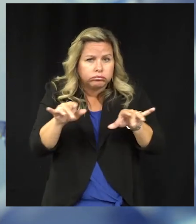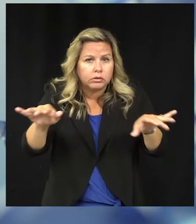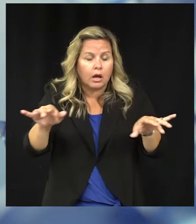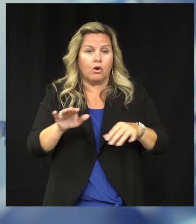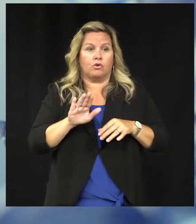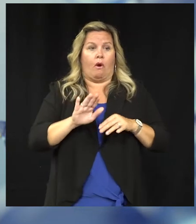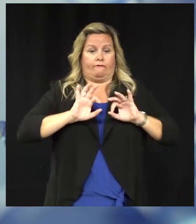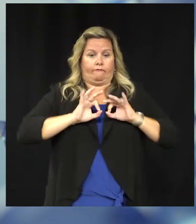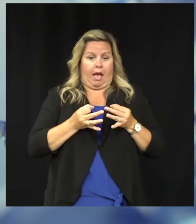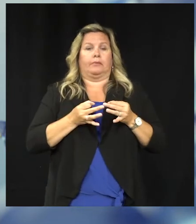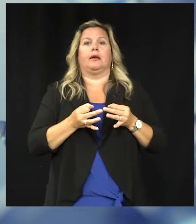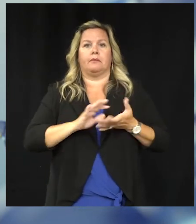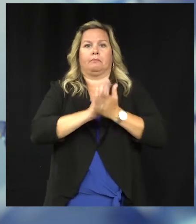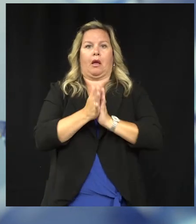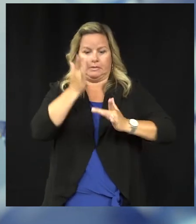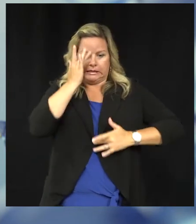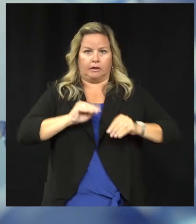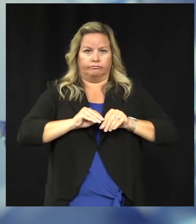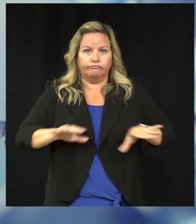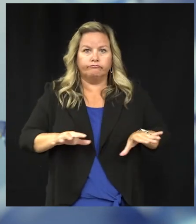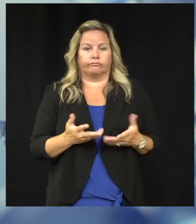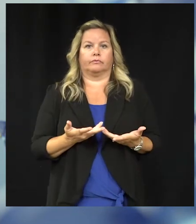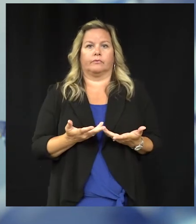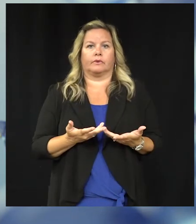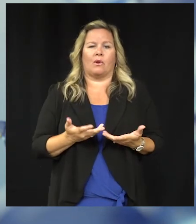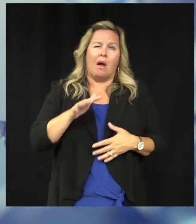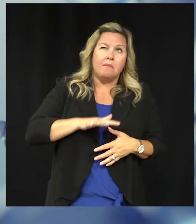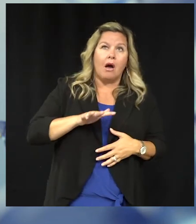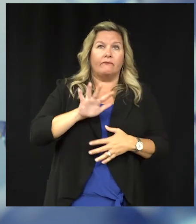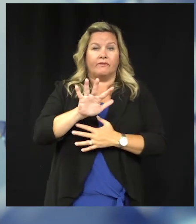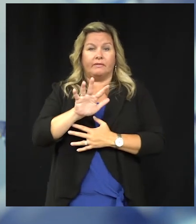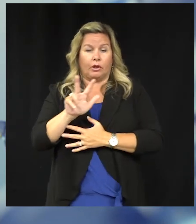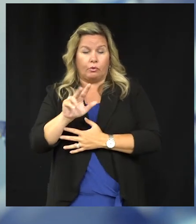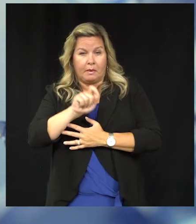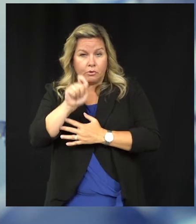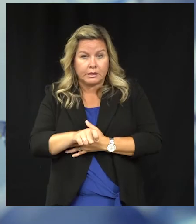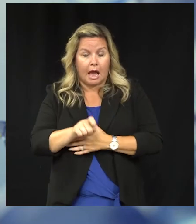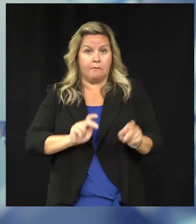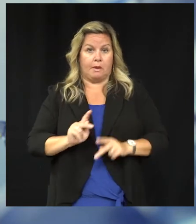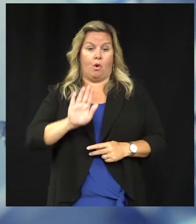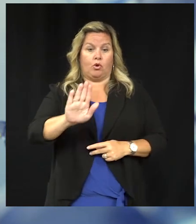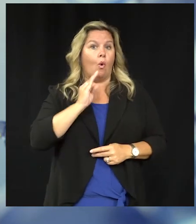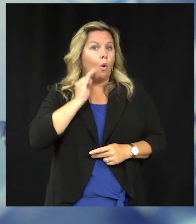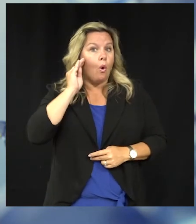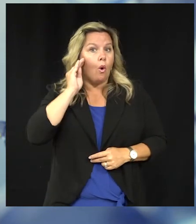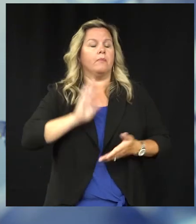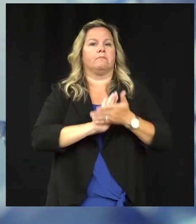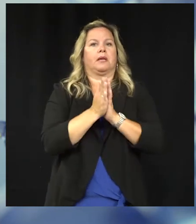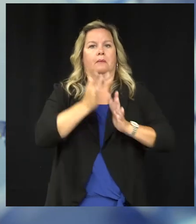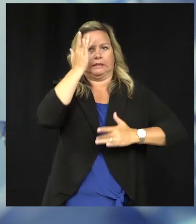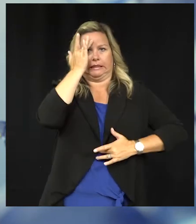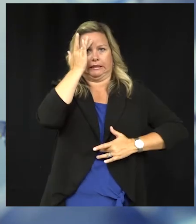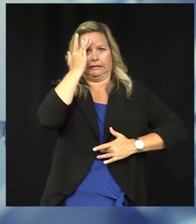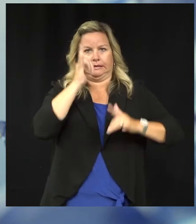setting than anywhere else. About 53% of people in a household are going to come down with COVID if they live with that